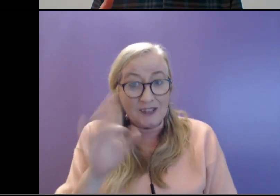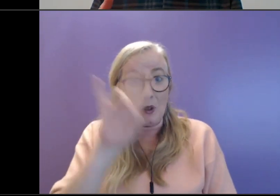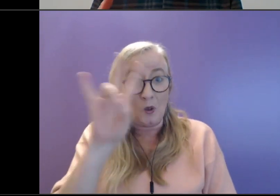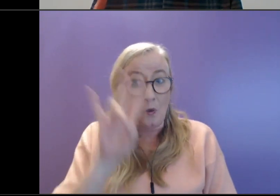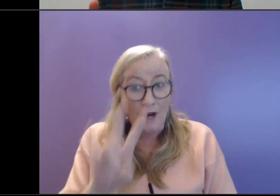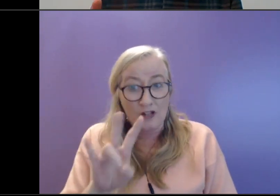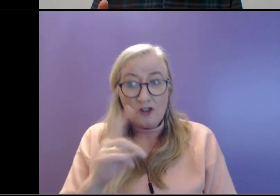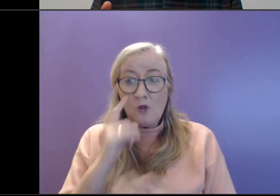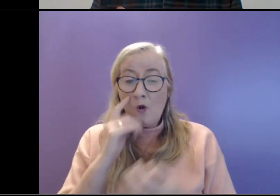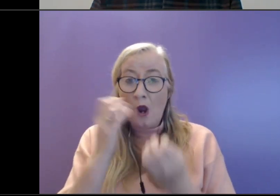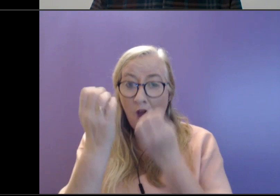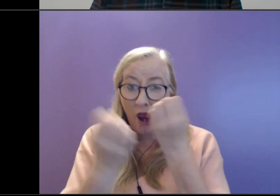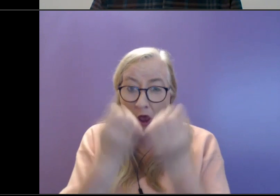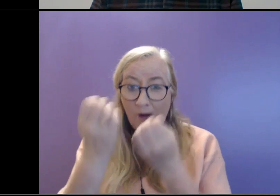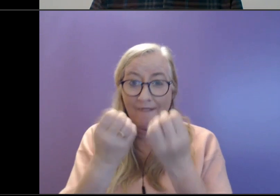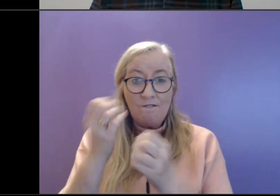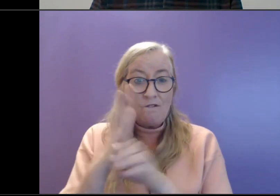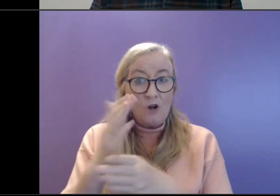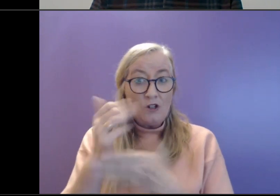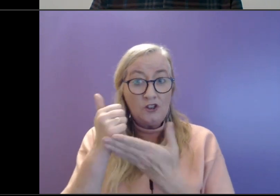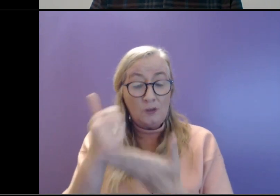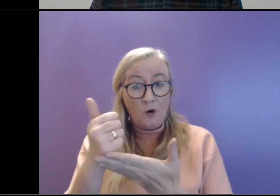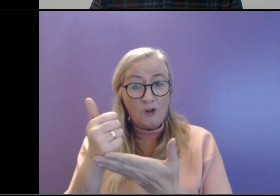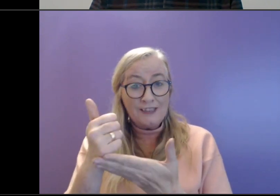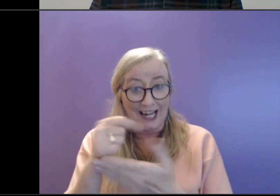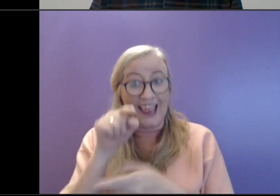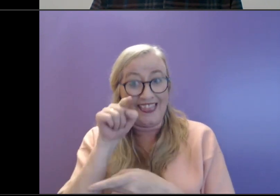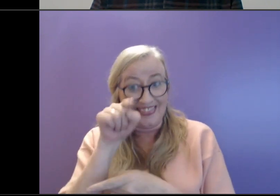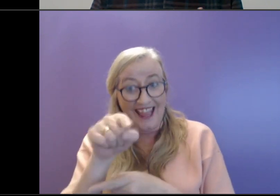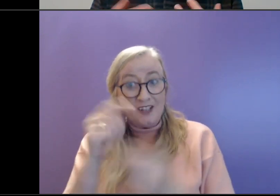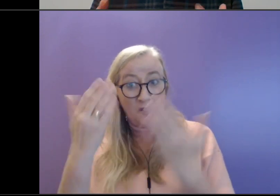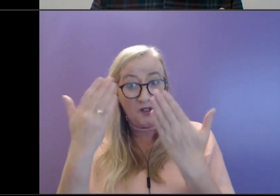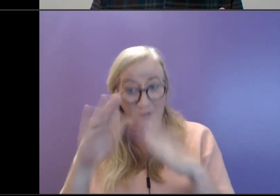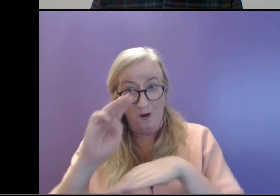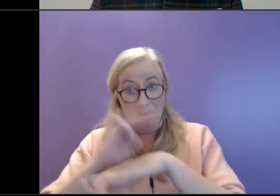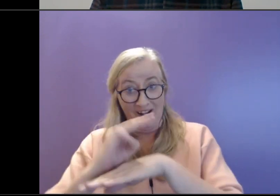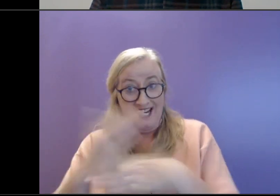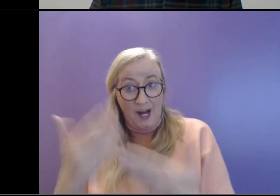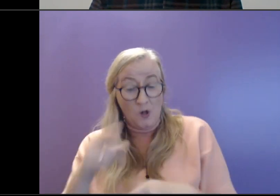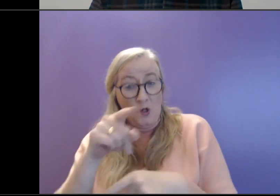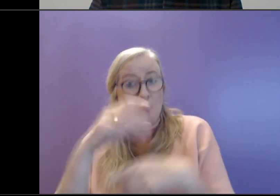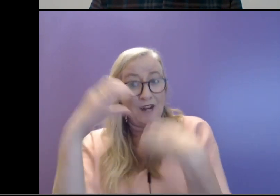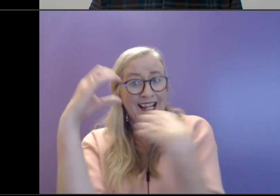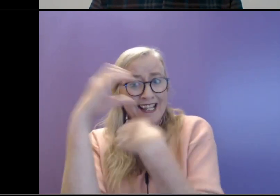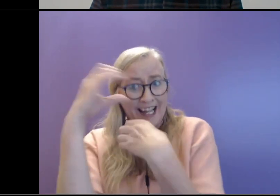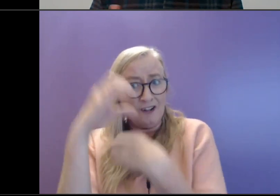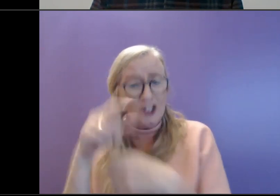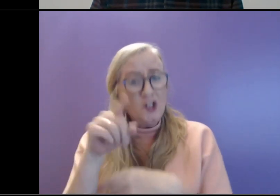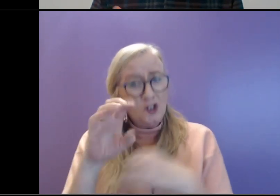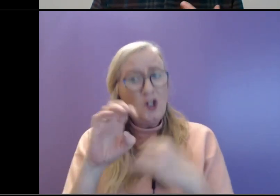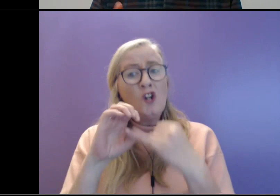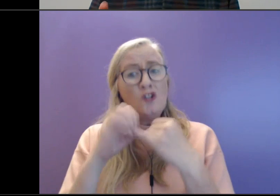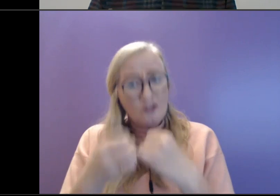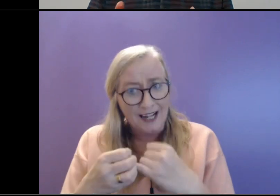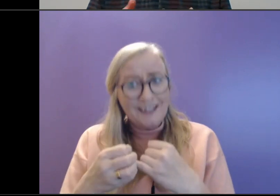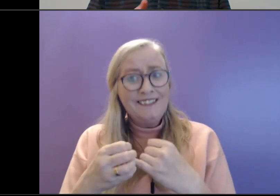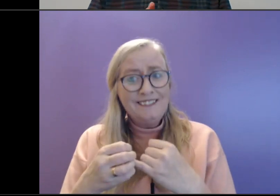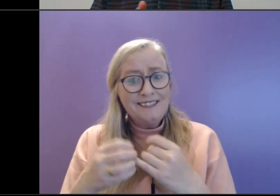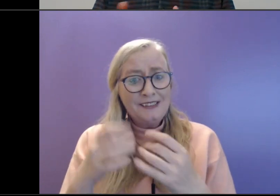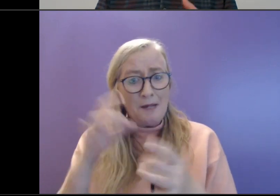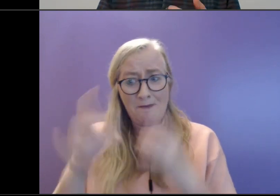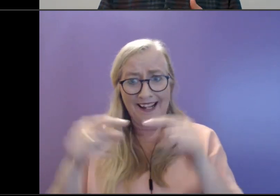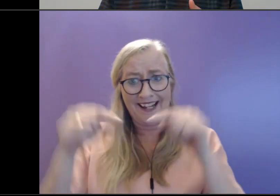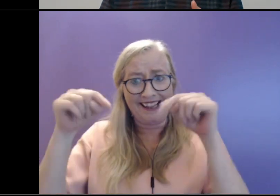for that kind of support really shows that you're caring a lot and you're trying to make the situation better. But